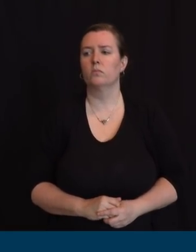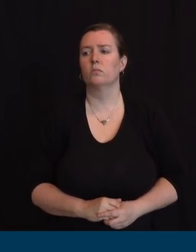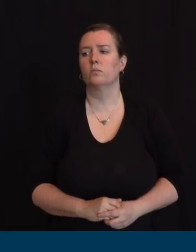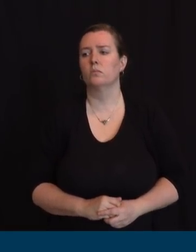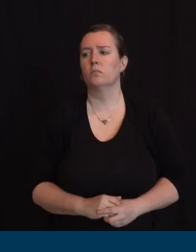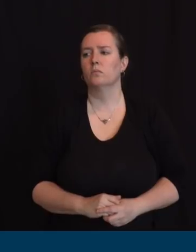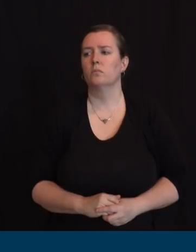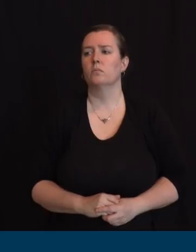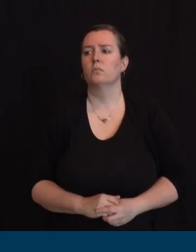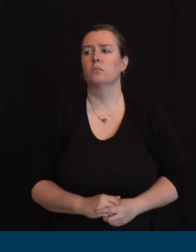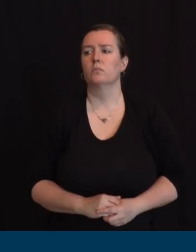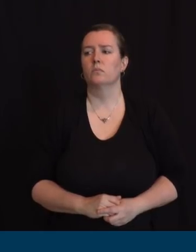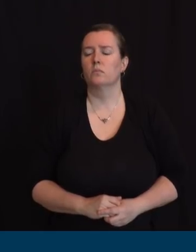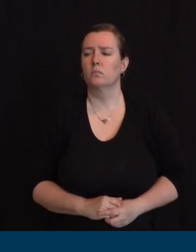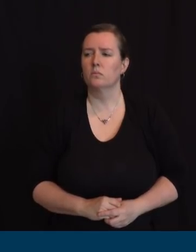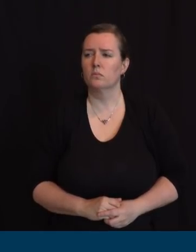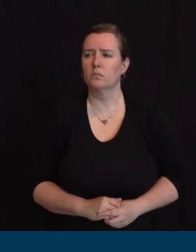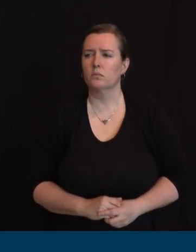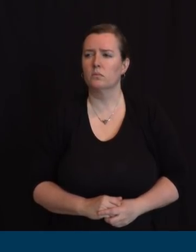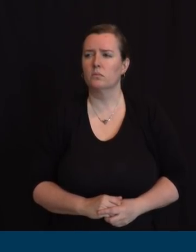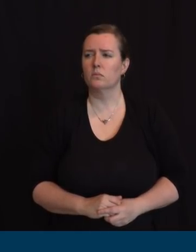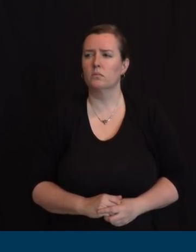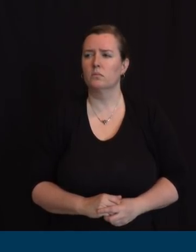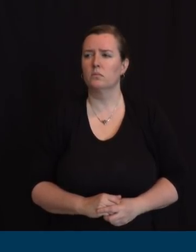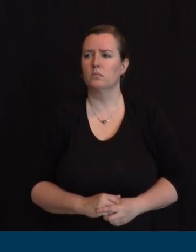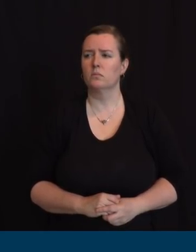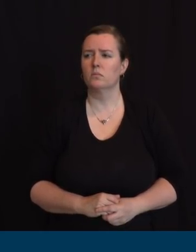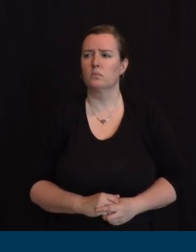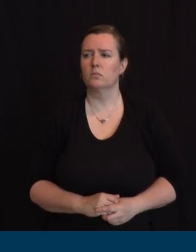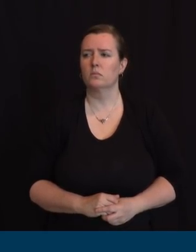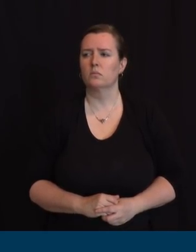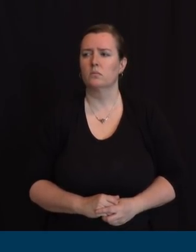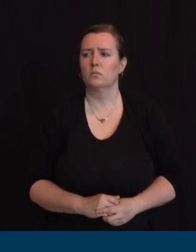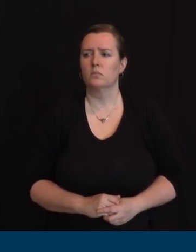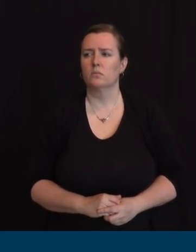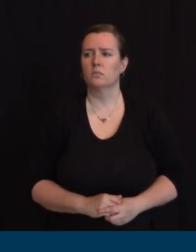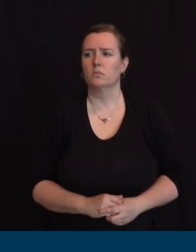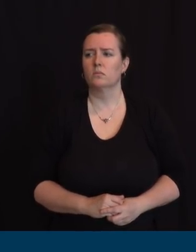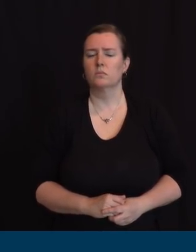you know I've not lived through something like this before none of us have right